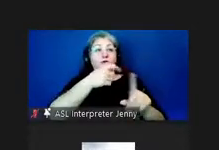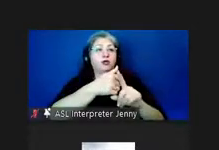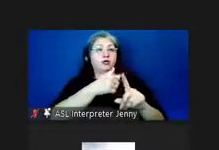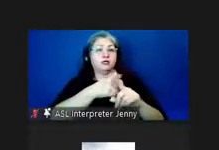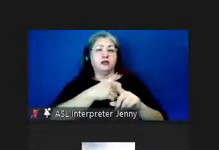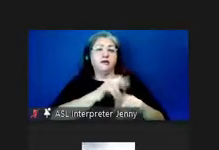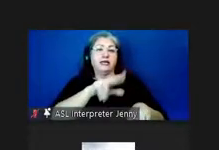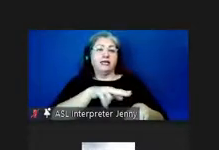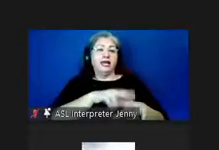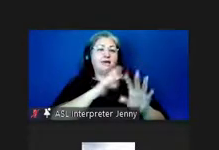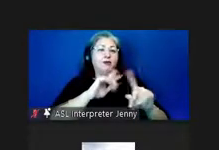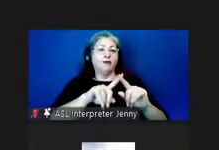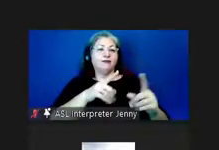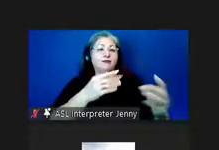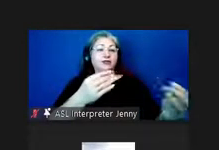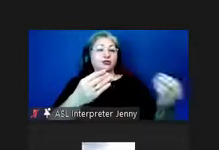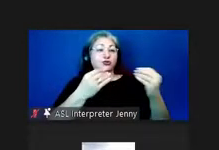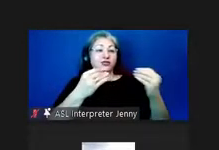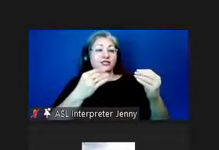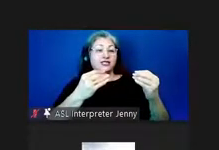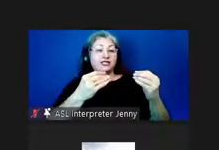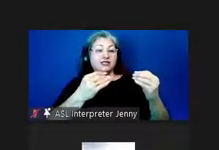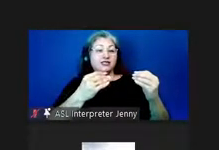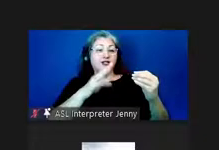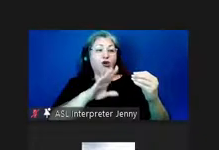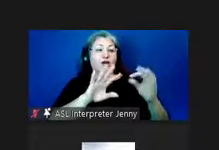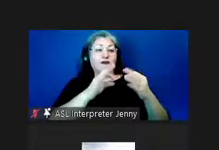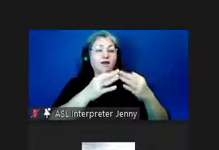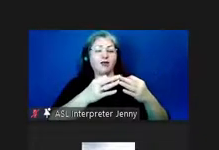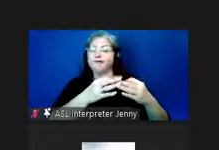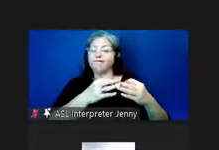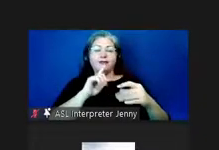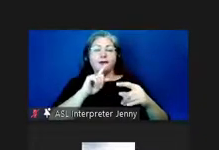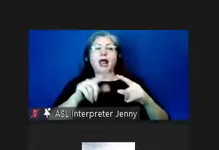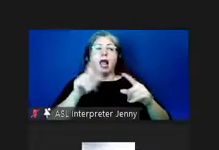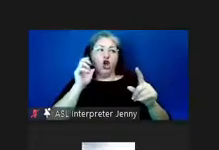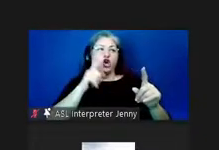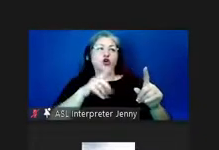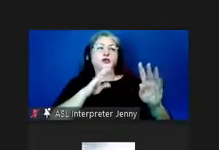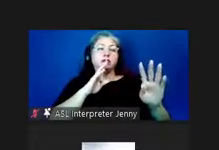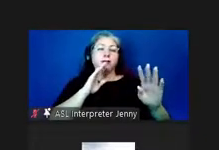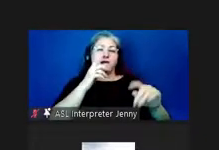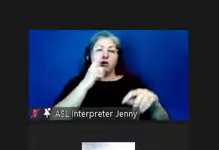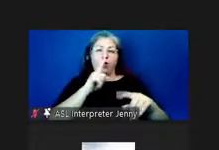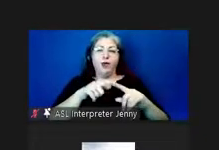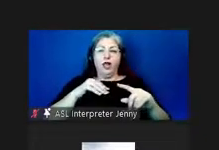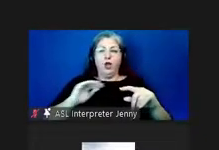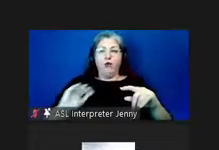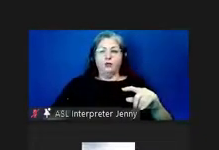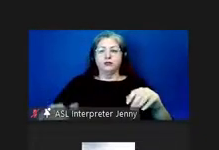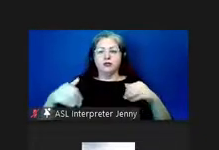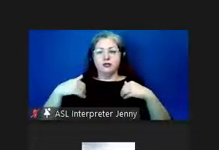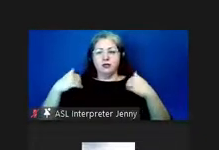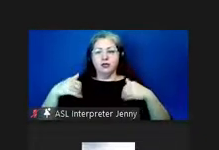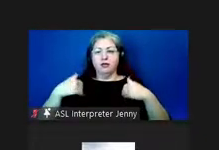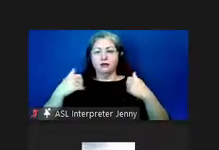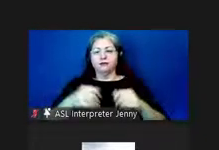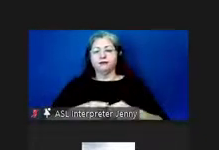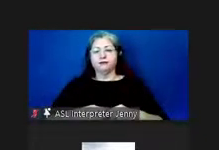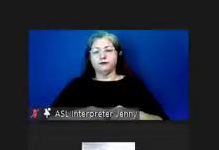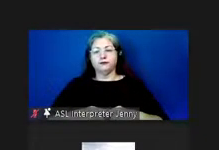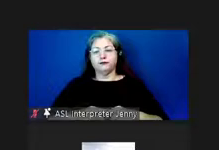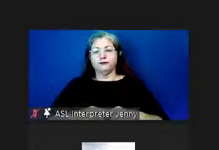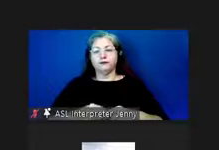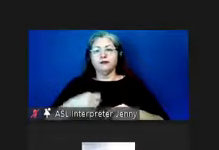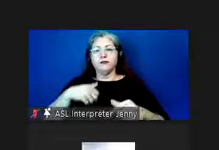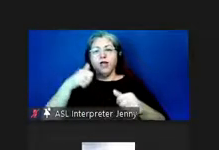she didn't really teach the people who came after her but i did hear her speak hawaiian when i was younger um and